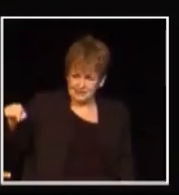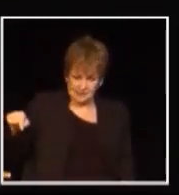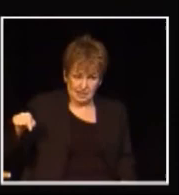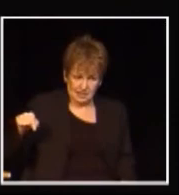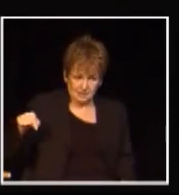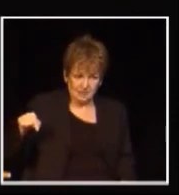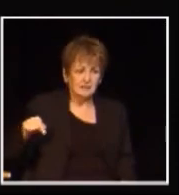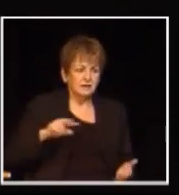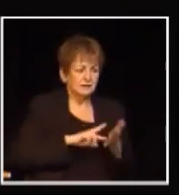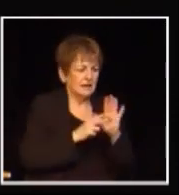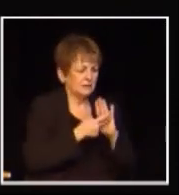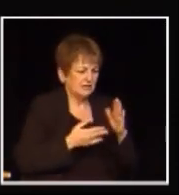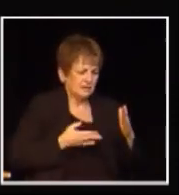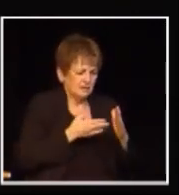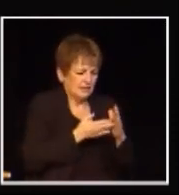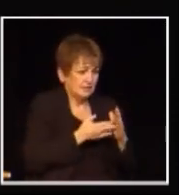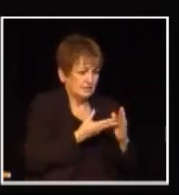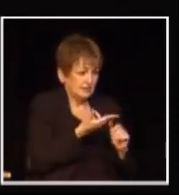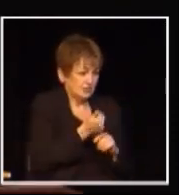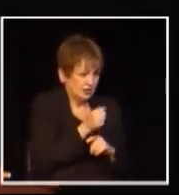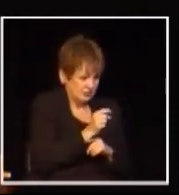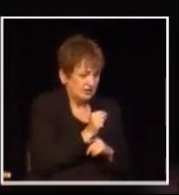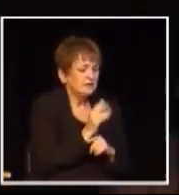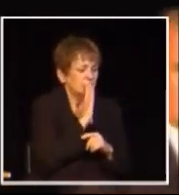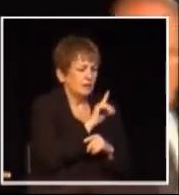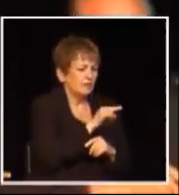minute wrap up followed by the smart tax alliance